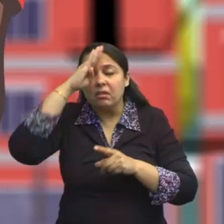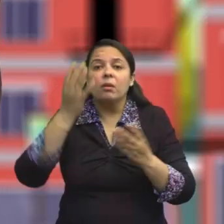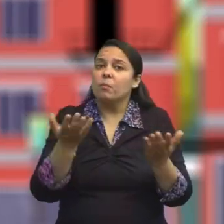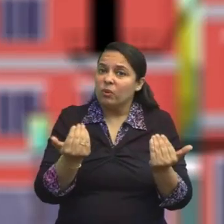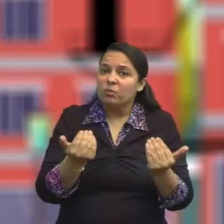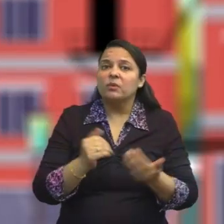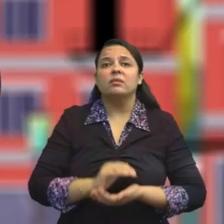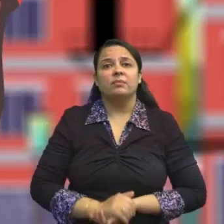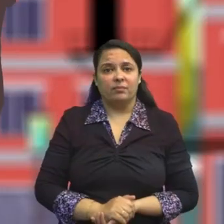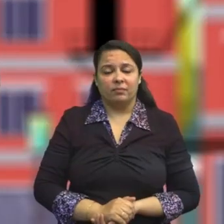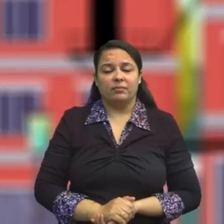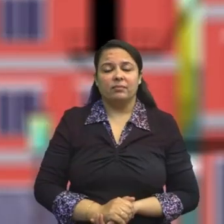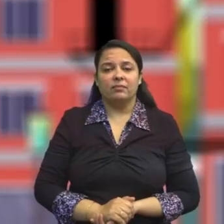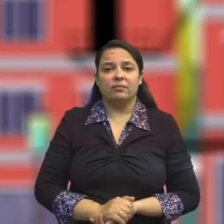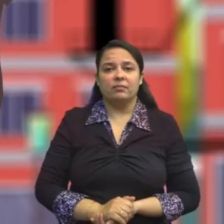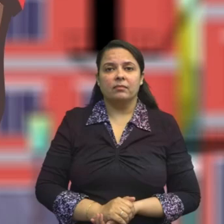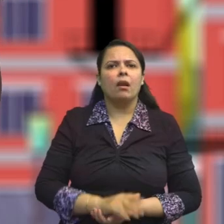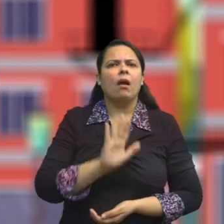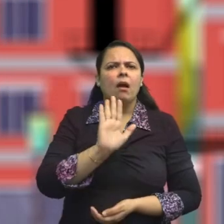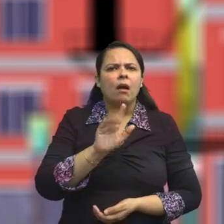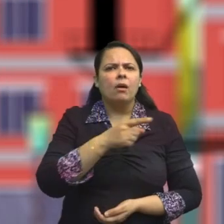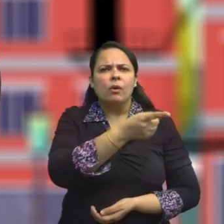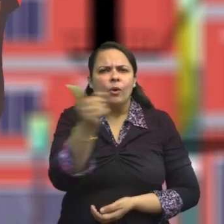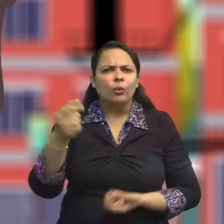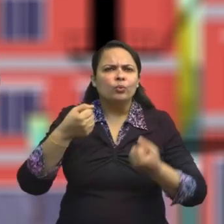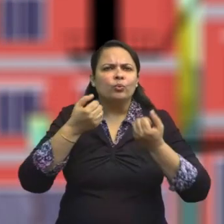All small children should do the same.